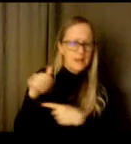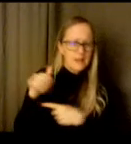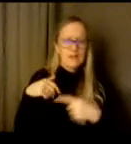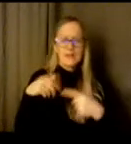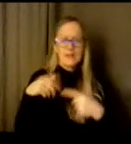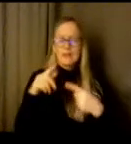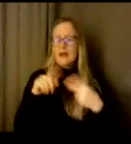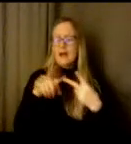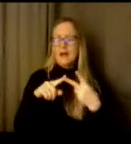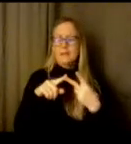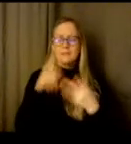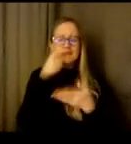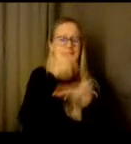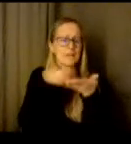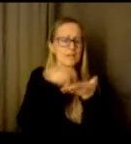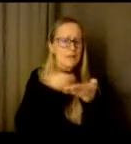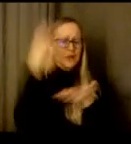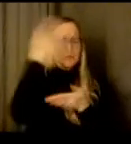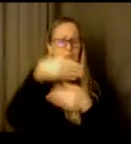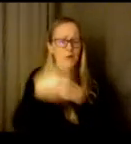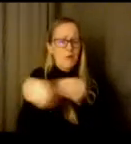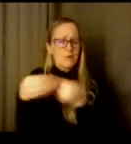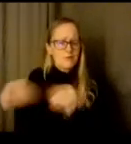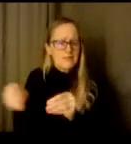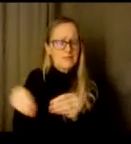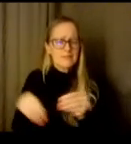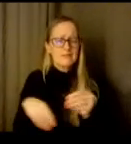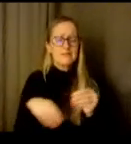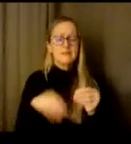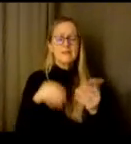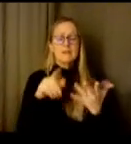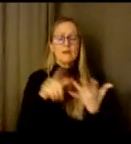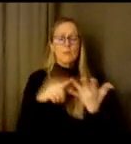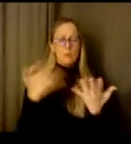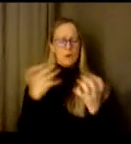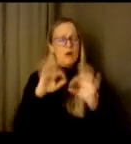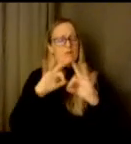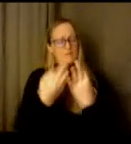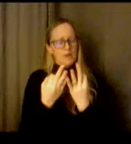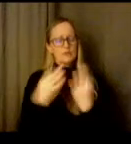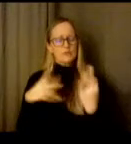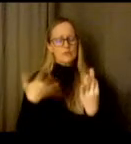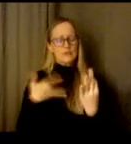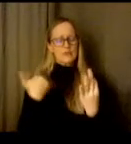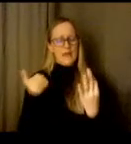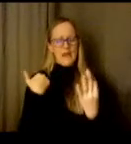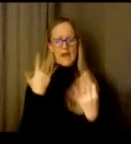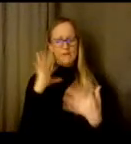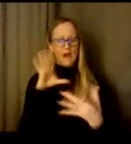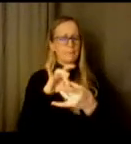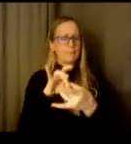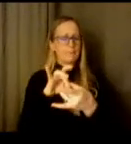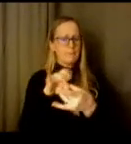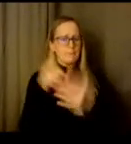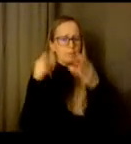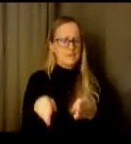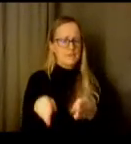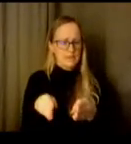secretary at the at the front office. We just want families to feel like there is a connection point and a trusted adult to